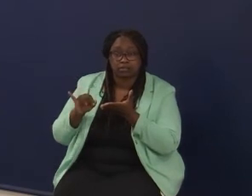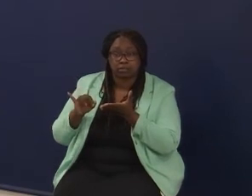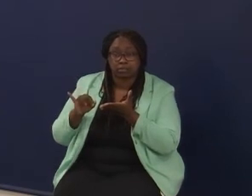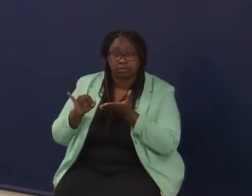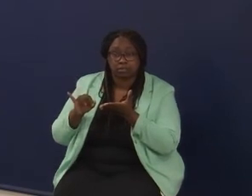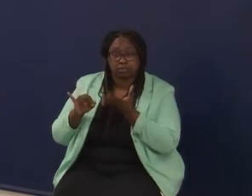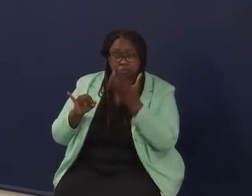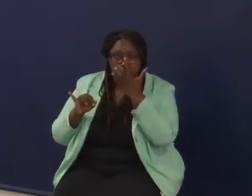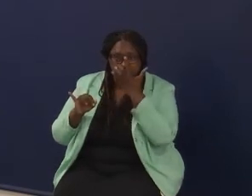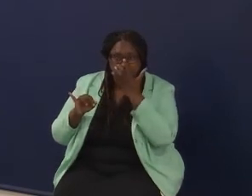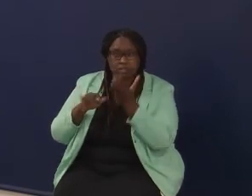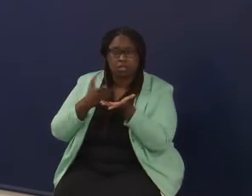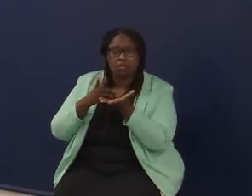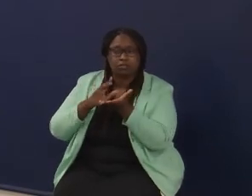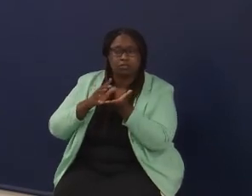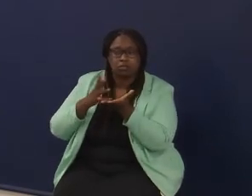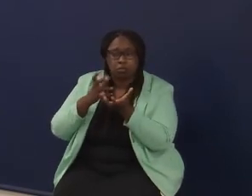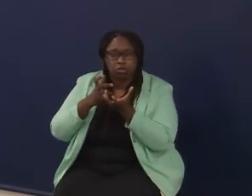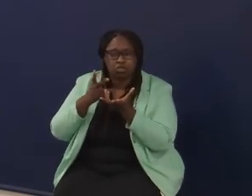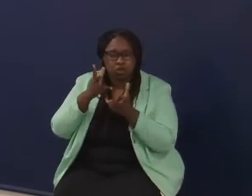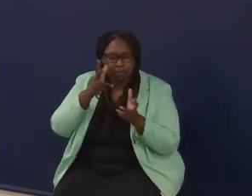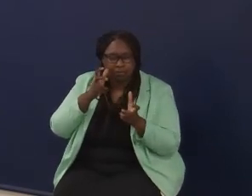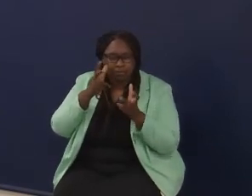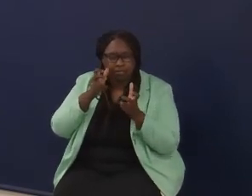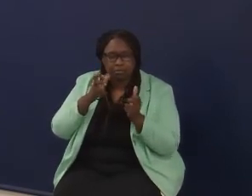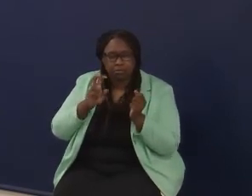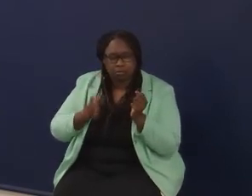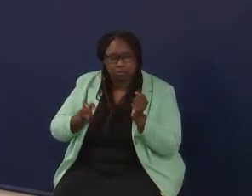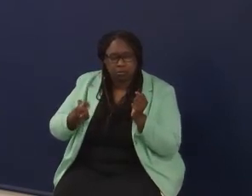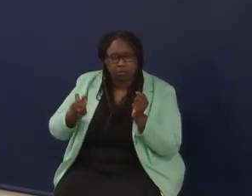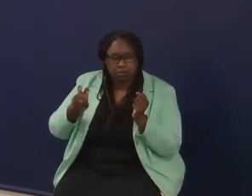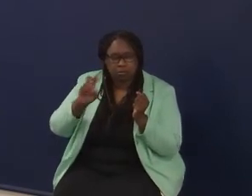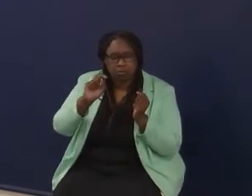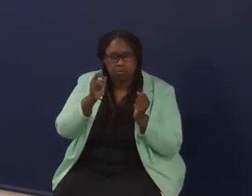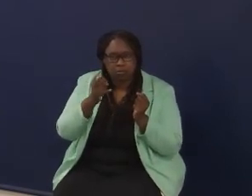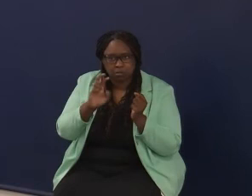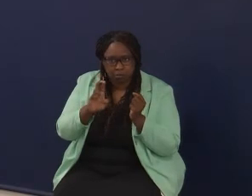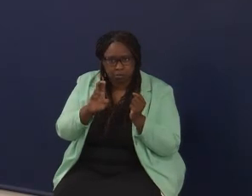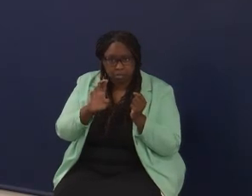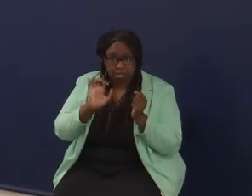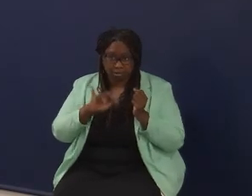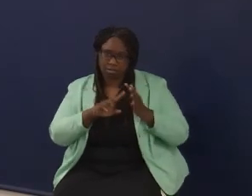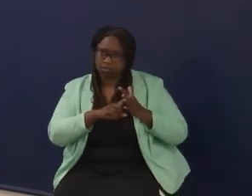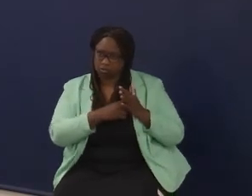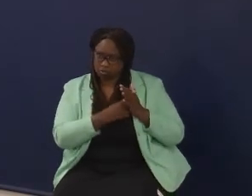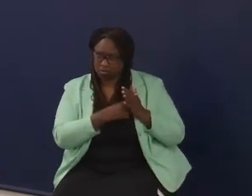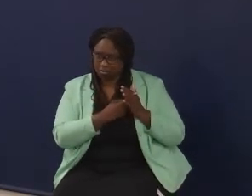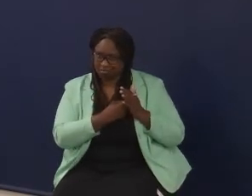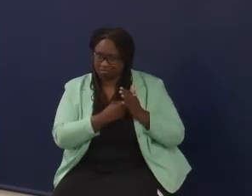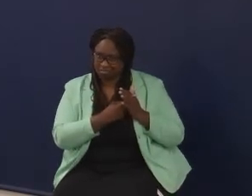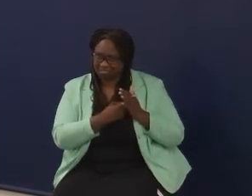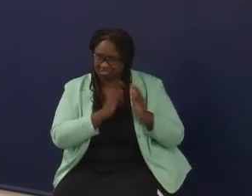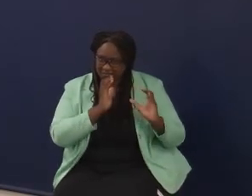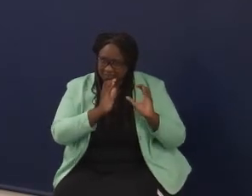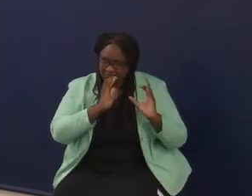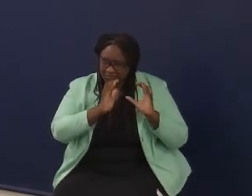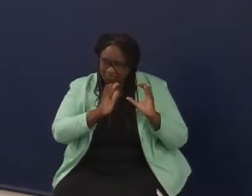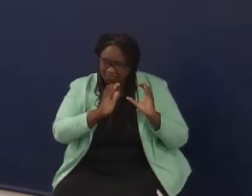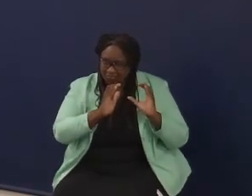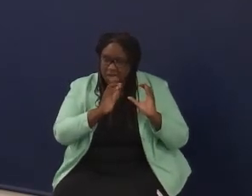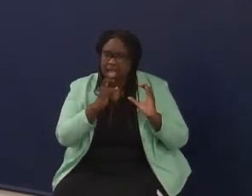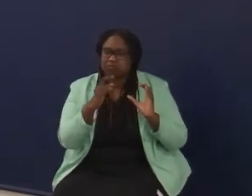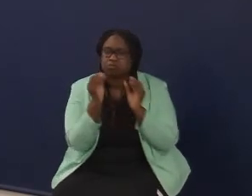complimentary thing of doing a listening tour, that that's an example of getting started. And then, but you've got to continue